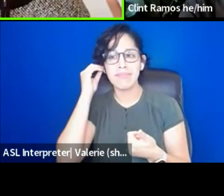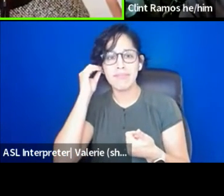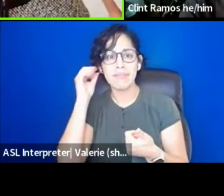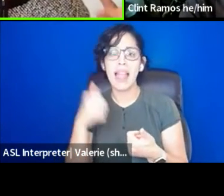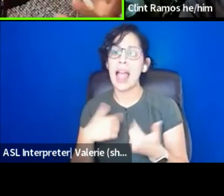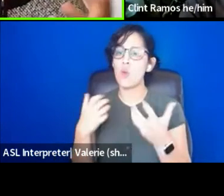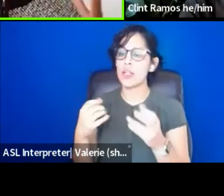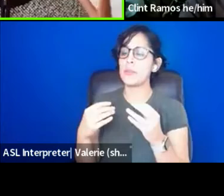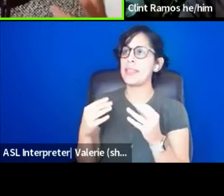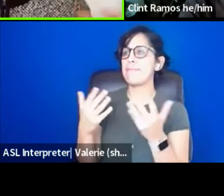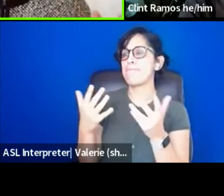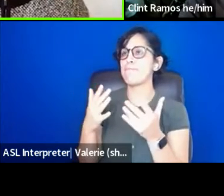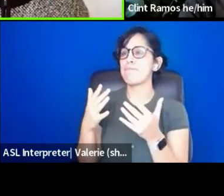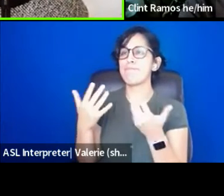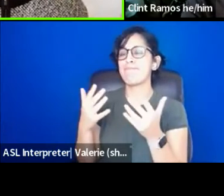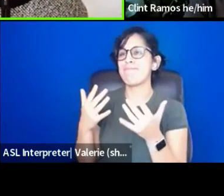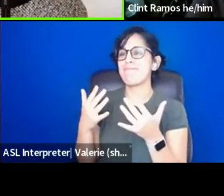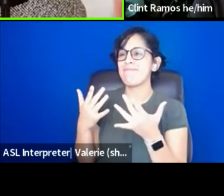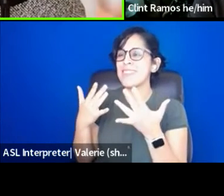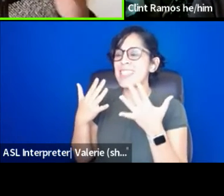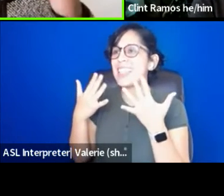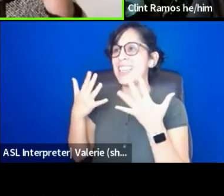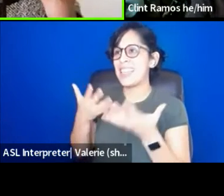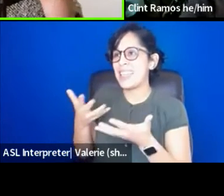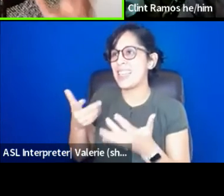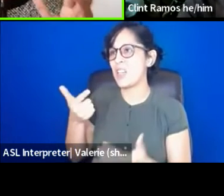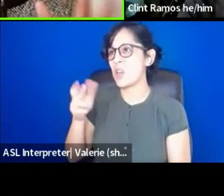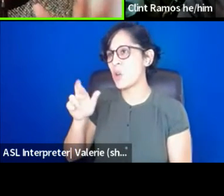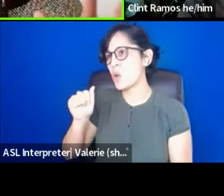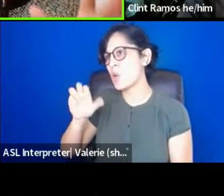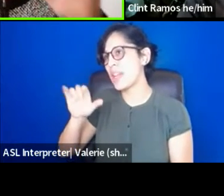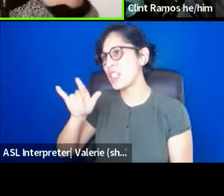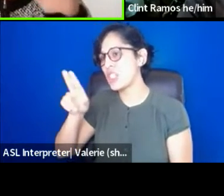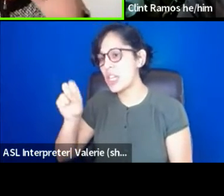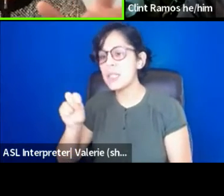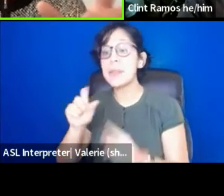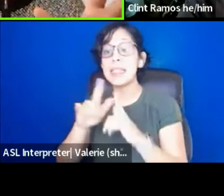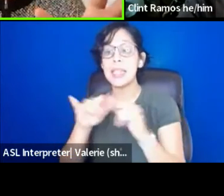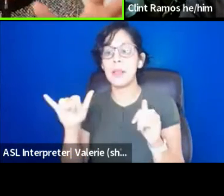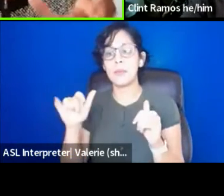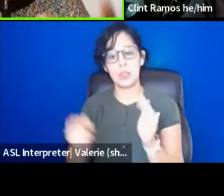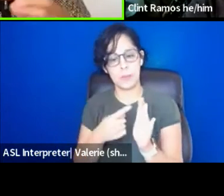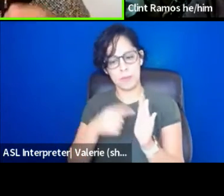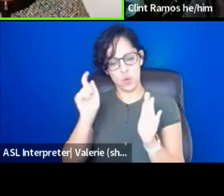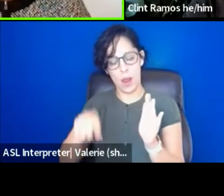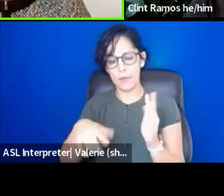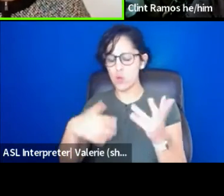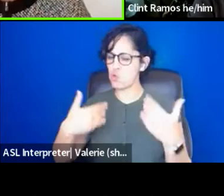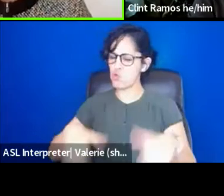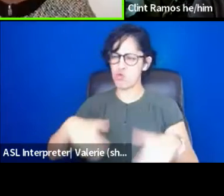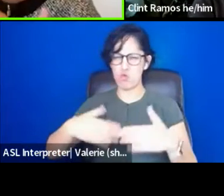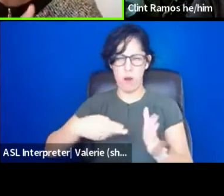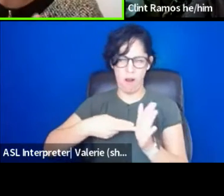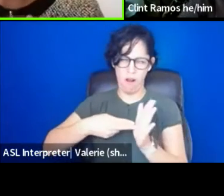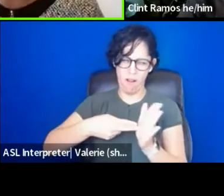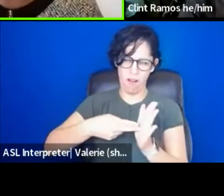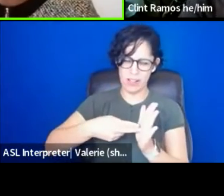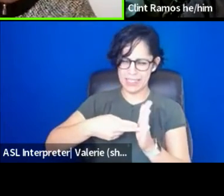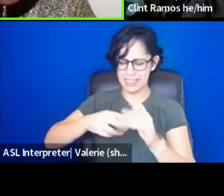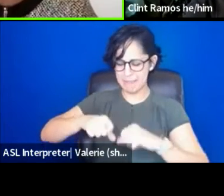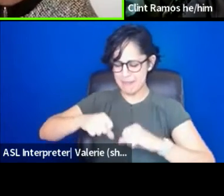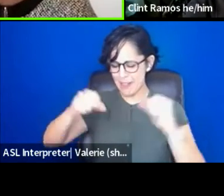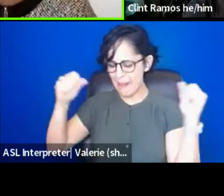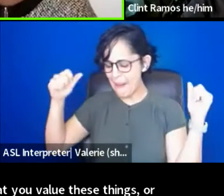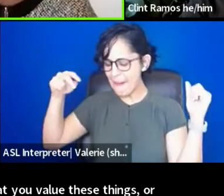gracious as I can. I want to be, but there are times where you say, you've got to take a hard look. And if you are calling that you value these things or don't, or